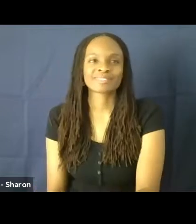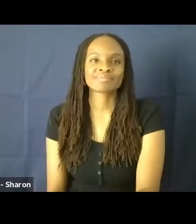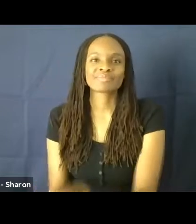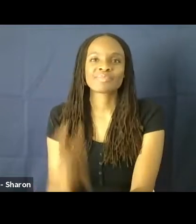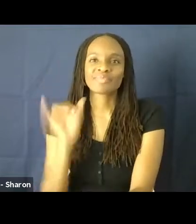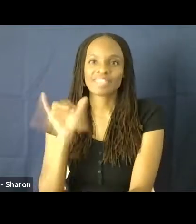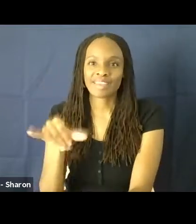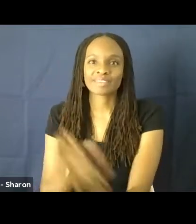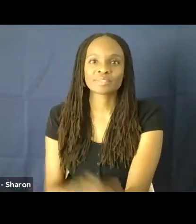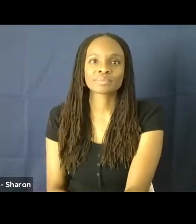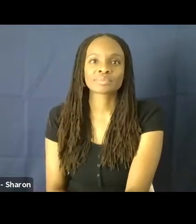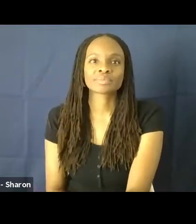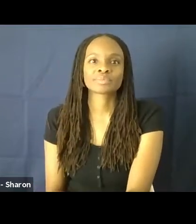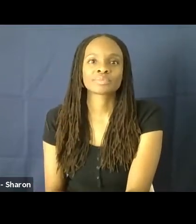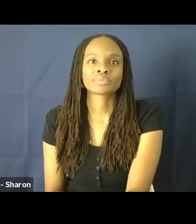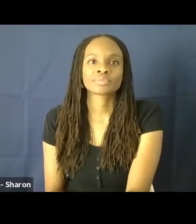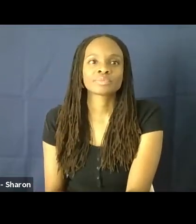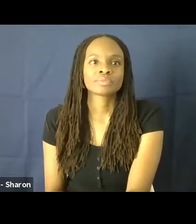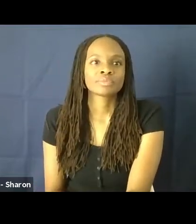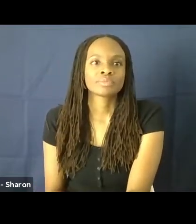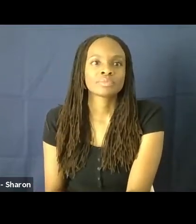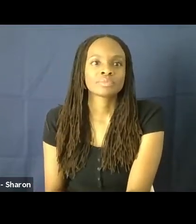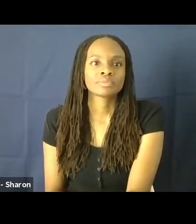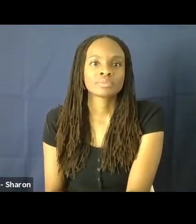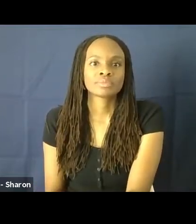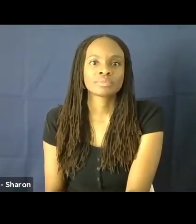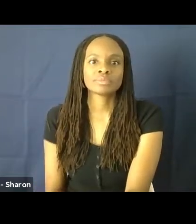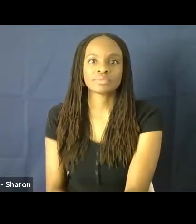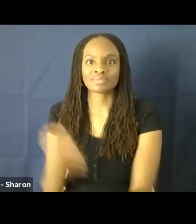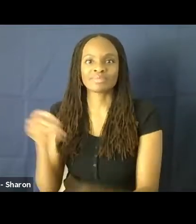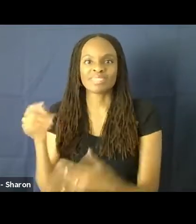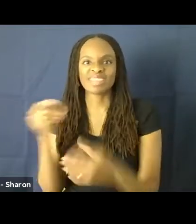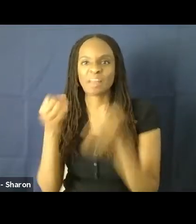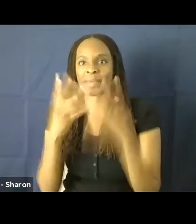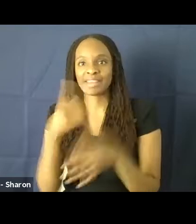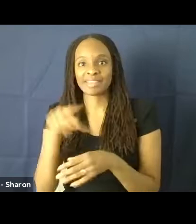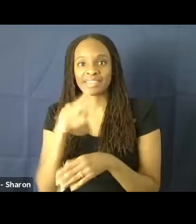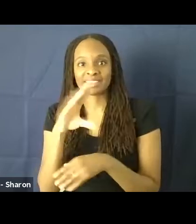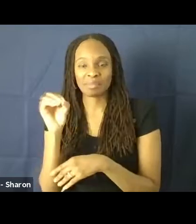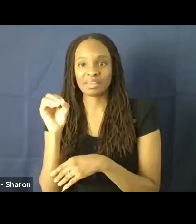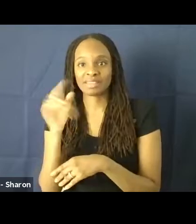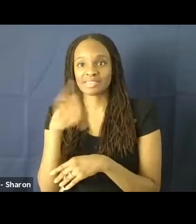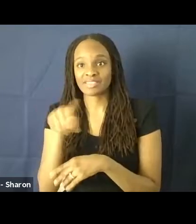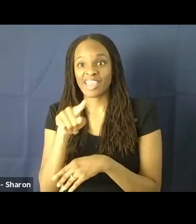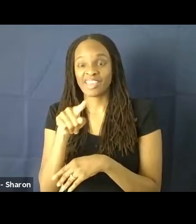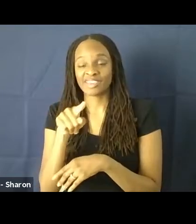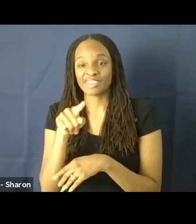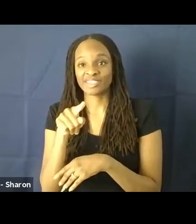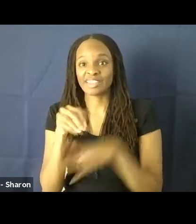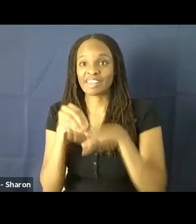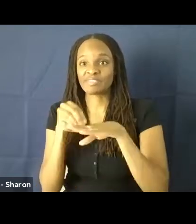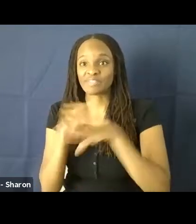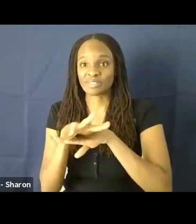a lot of these companies which are shaping what you are seeing on screens.